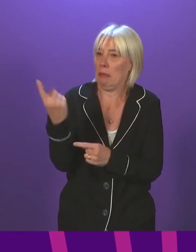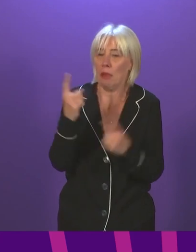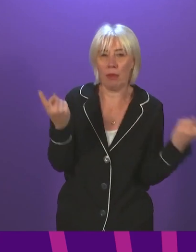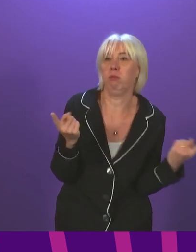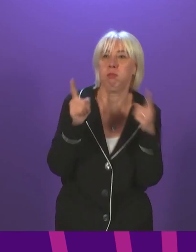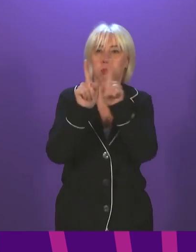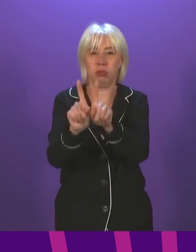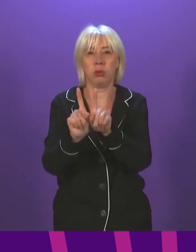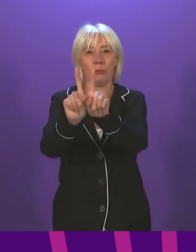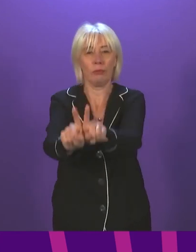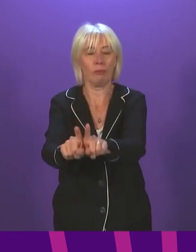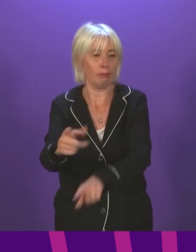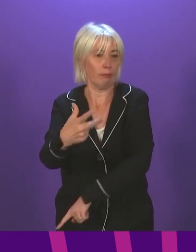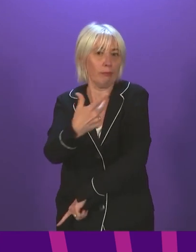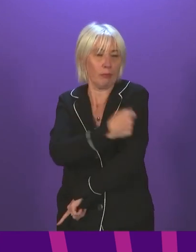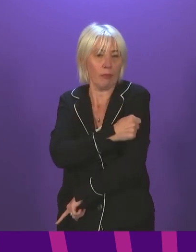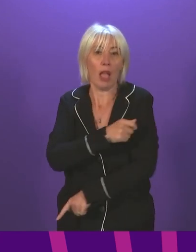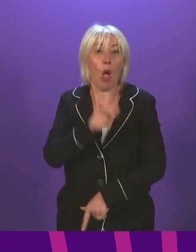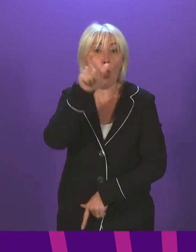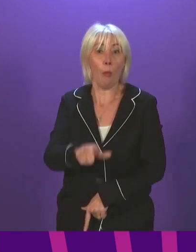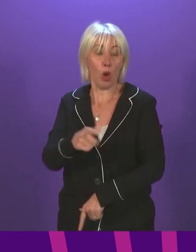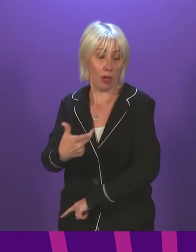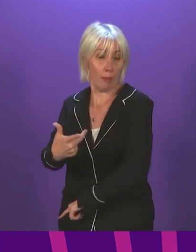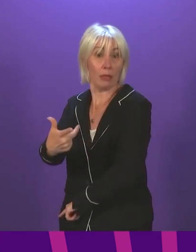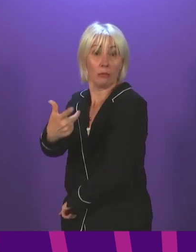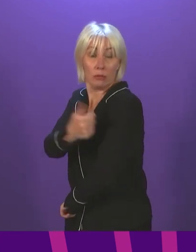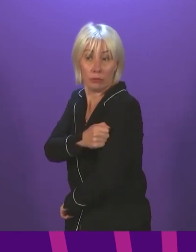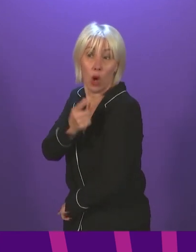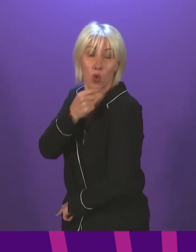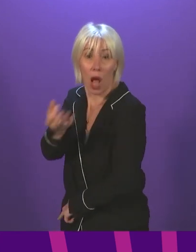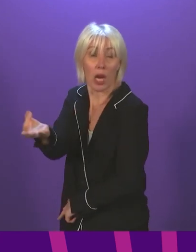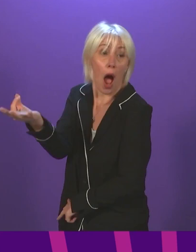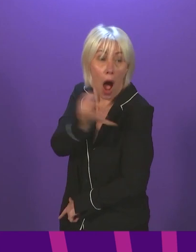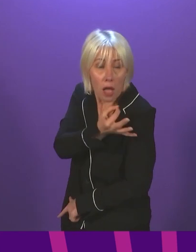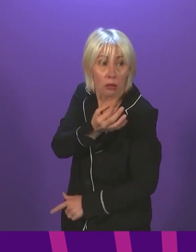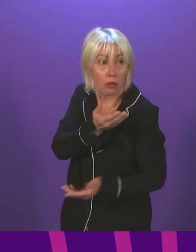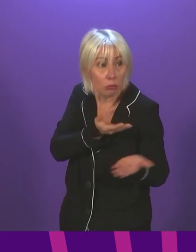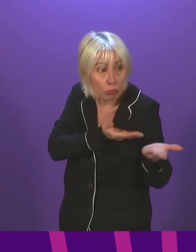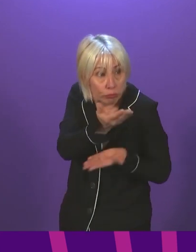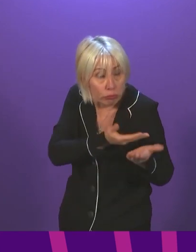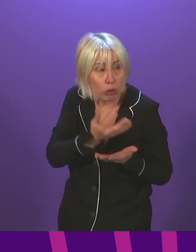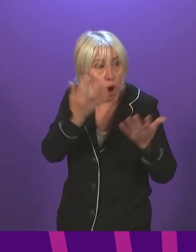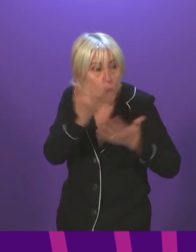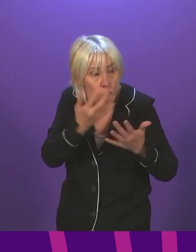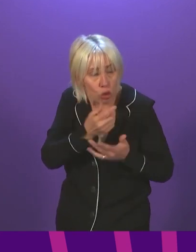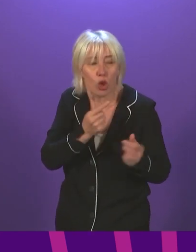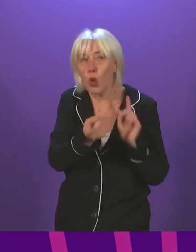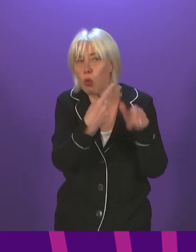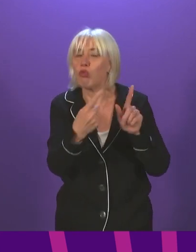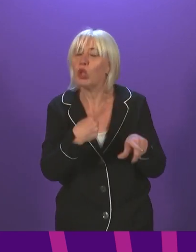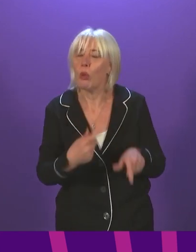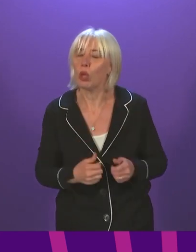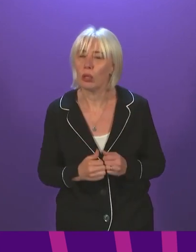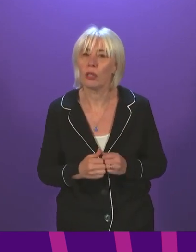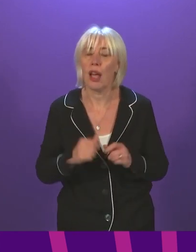children to clinics and vaccinators will be on hand to answer any further questions or address any concerns. And then starting